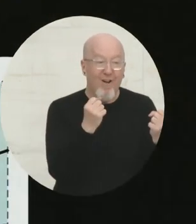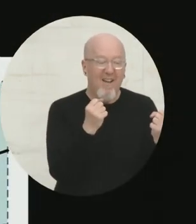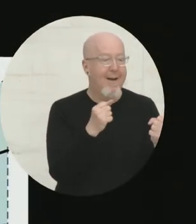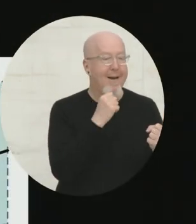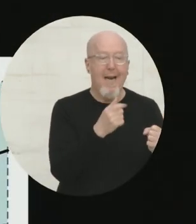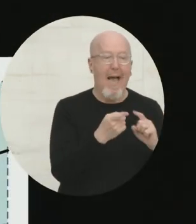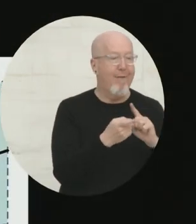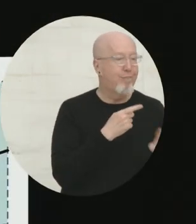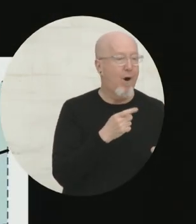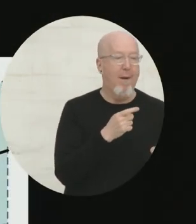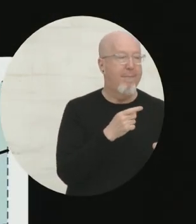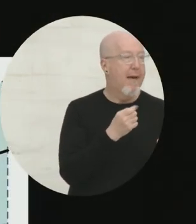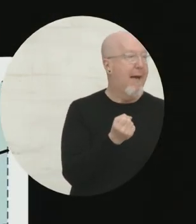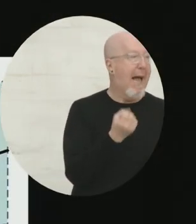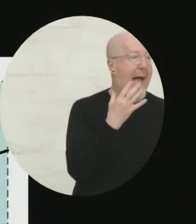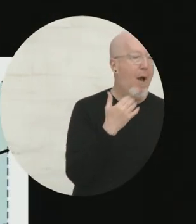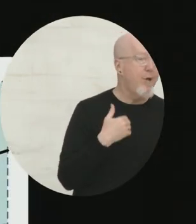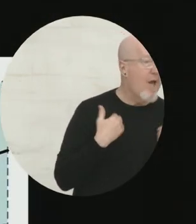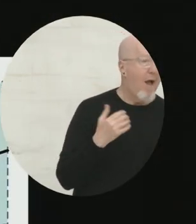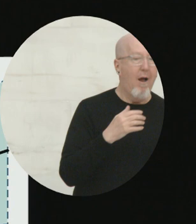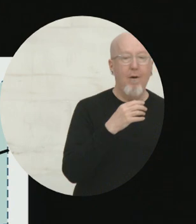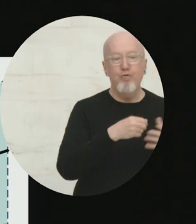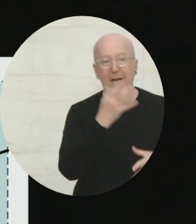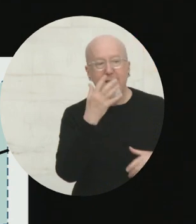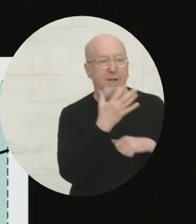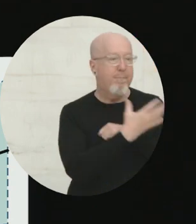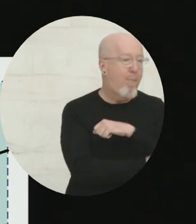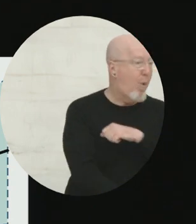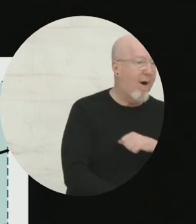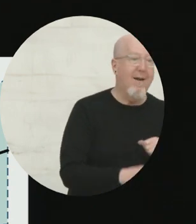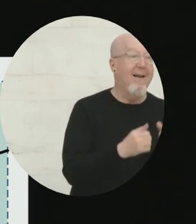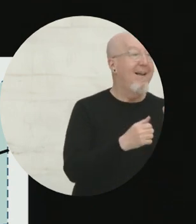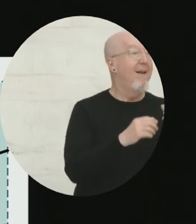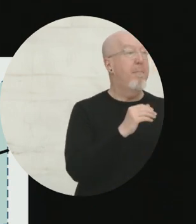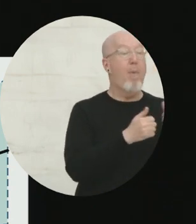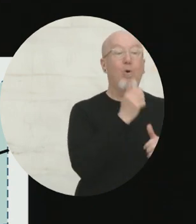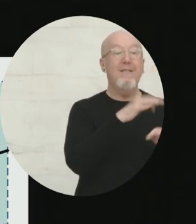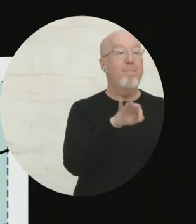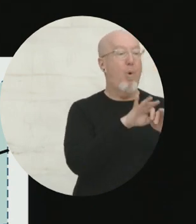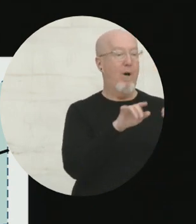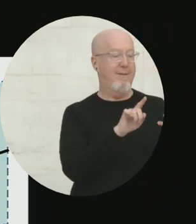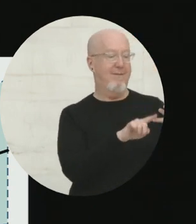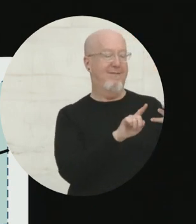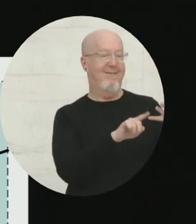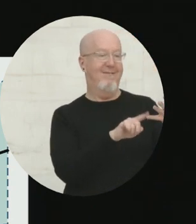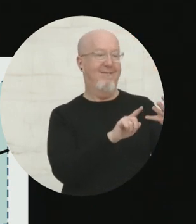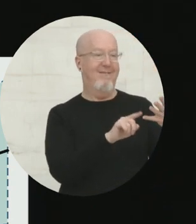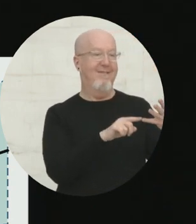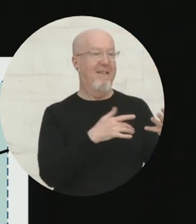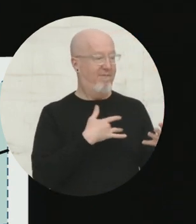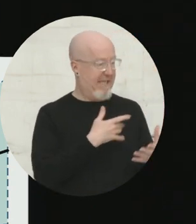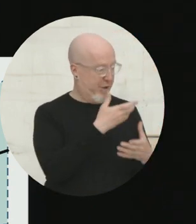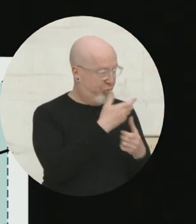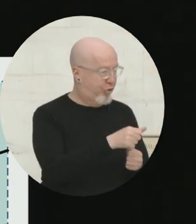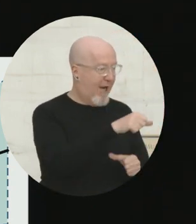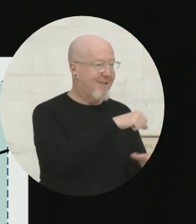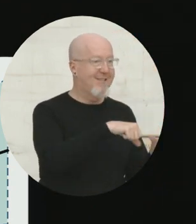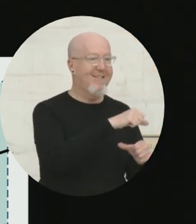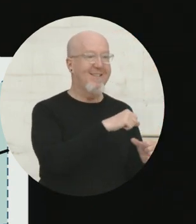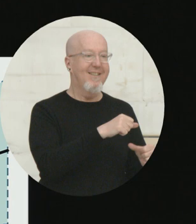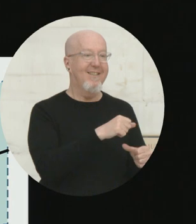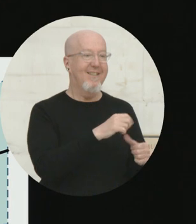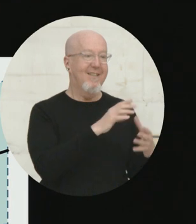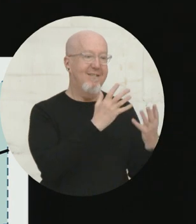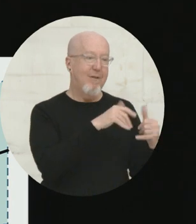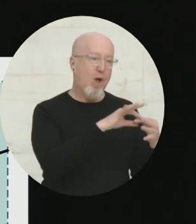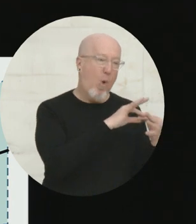demographics, didn't come from spending. It came from trust and cohesion. Those communities in Japan, in